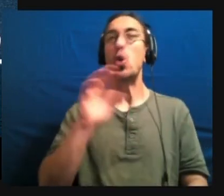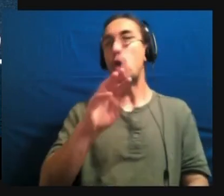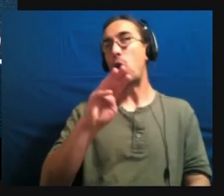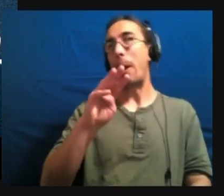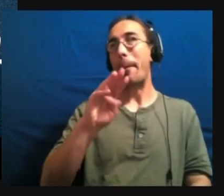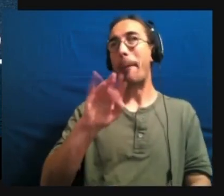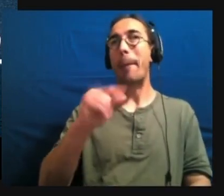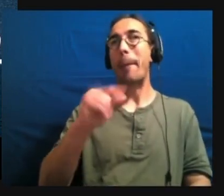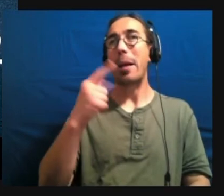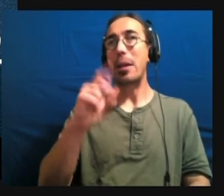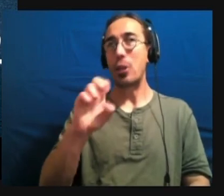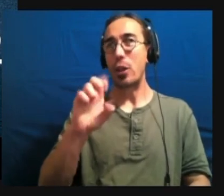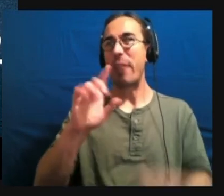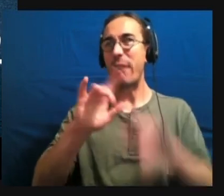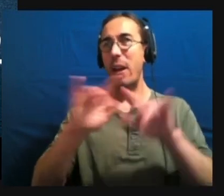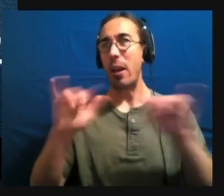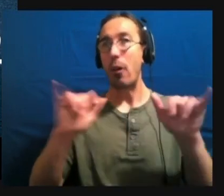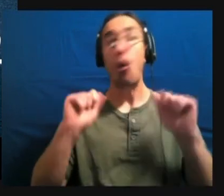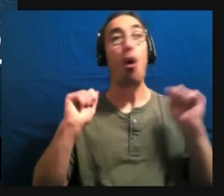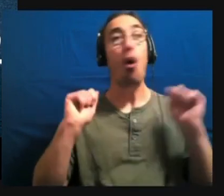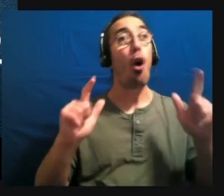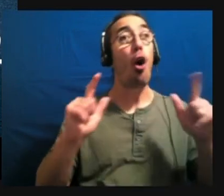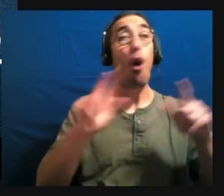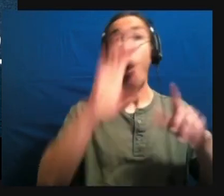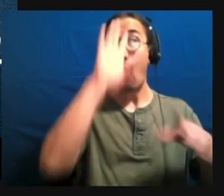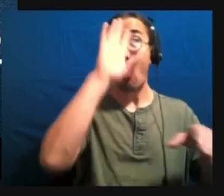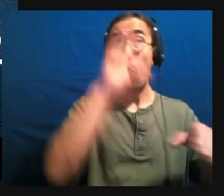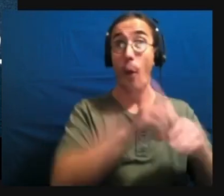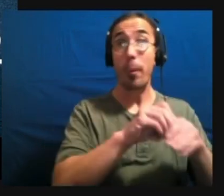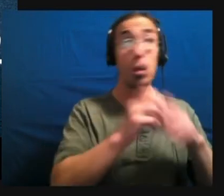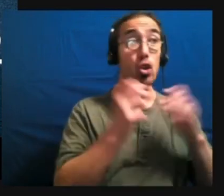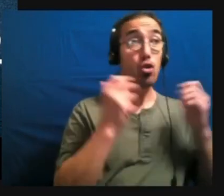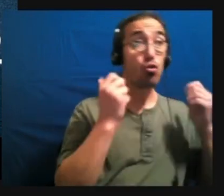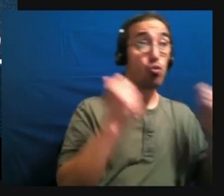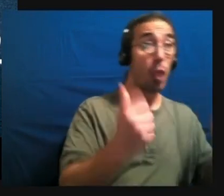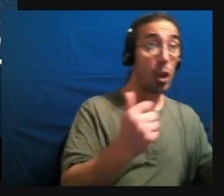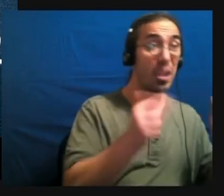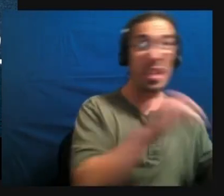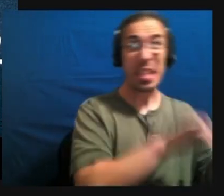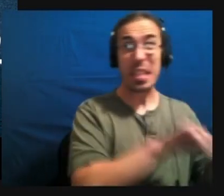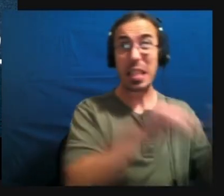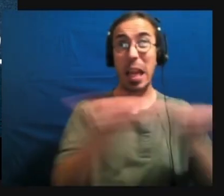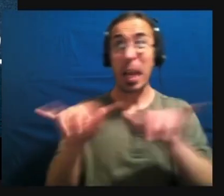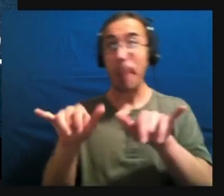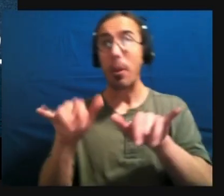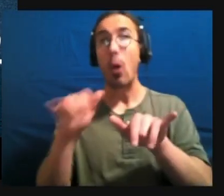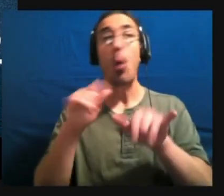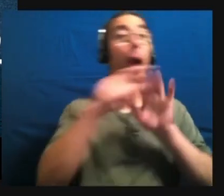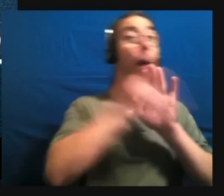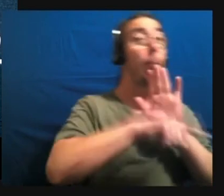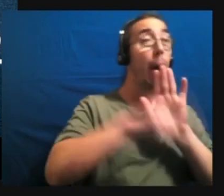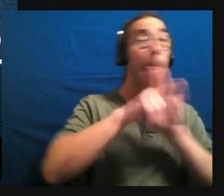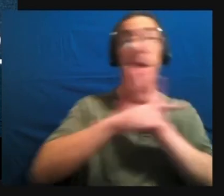all autistics have all of these strengths. And this is also not an exhaustive list. Um,